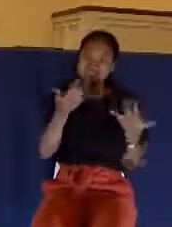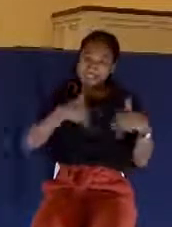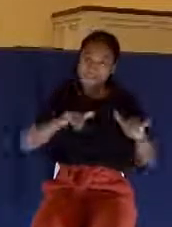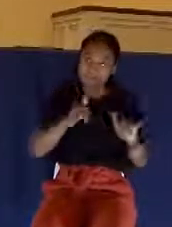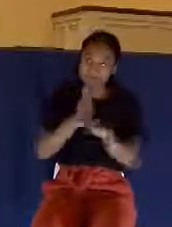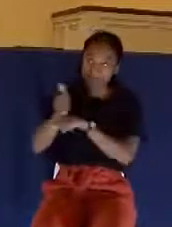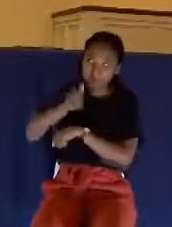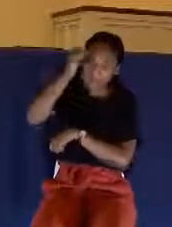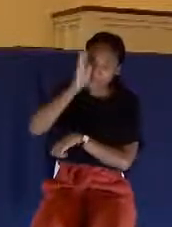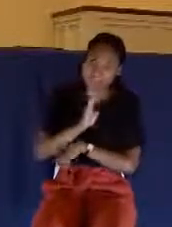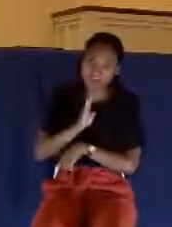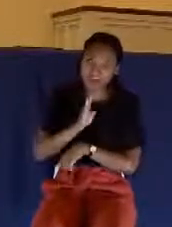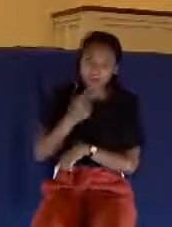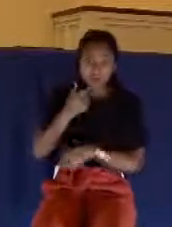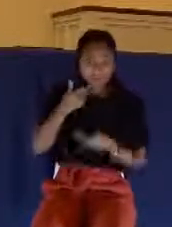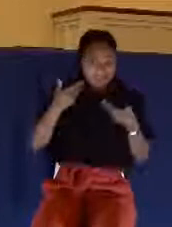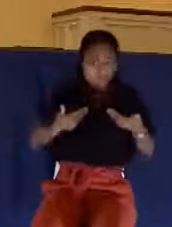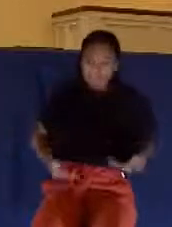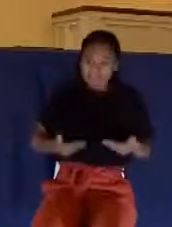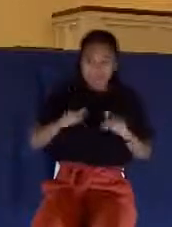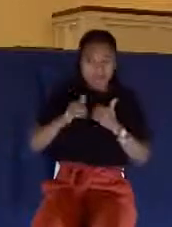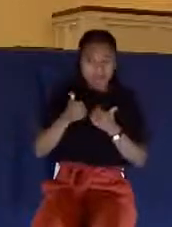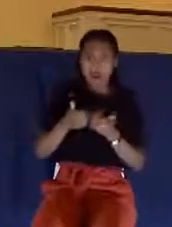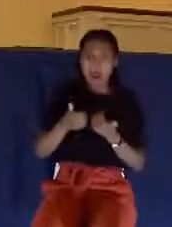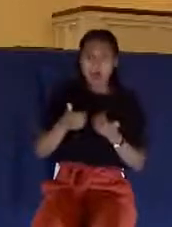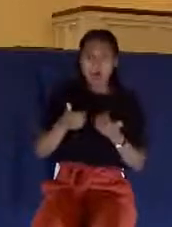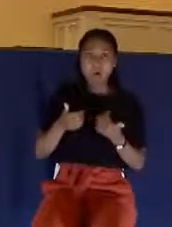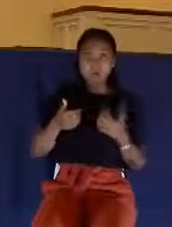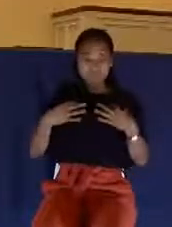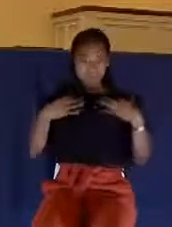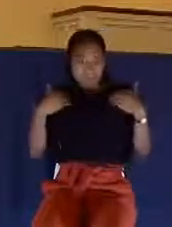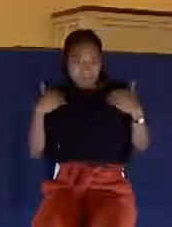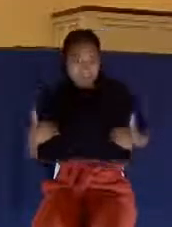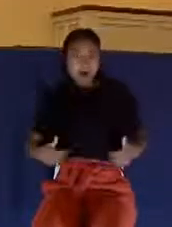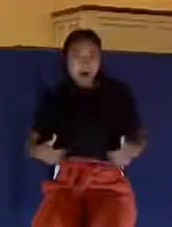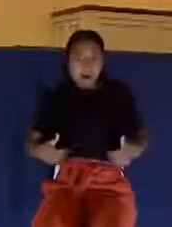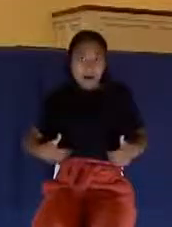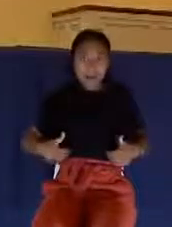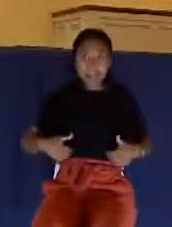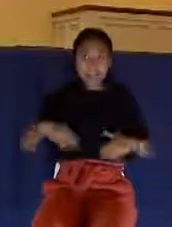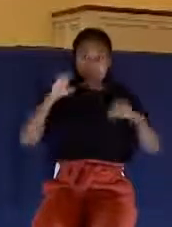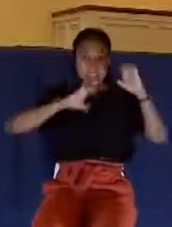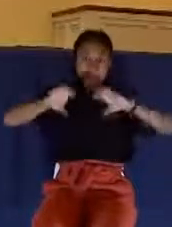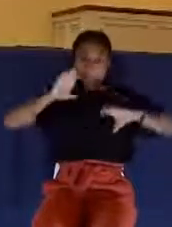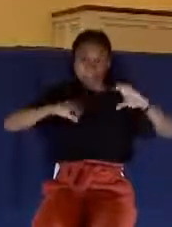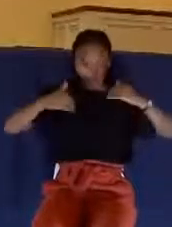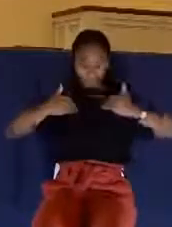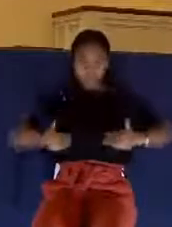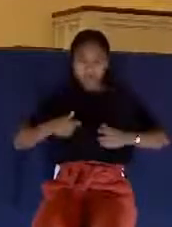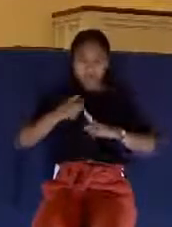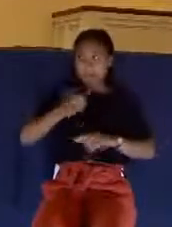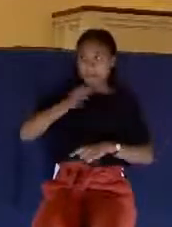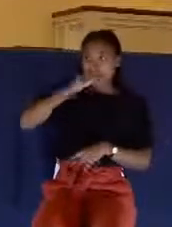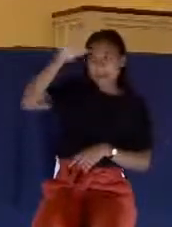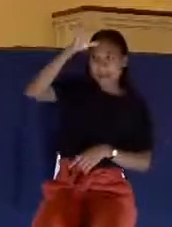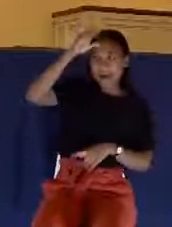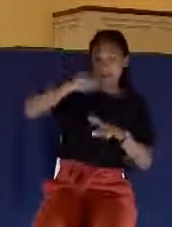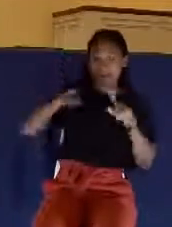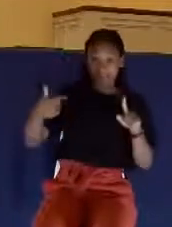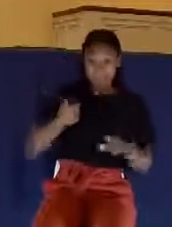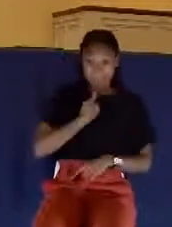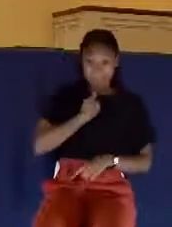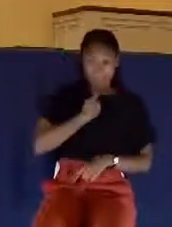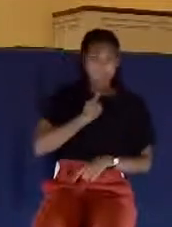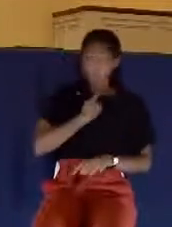it's just the way that I am. It's the glands I inherited from my parents, but it's just not my fault.